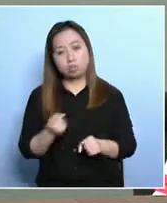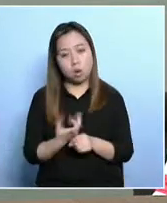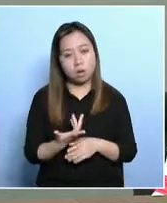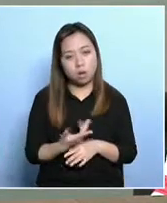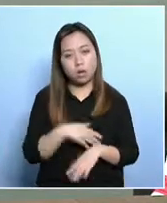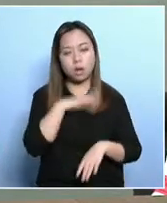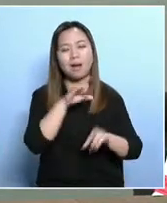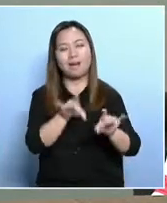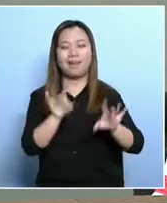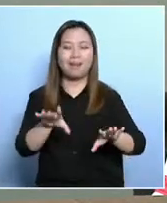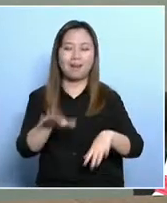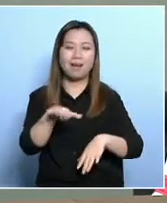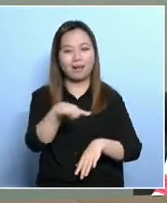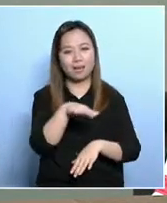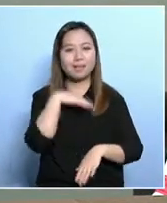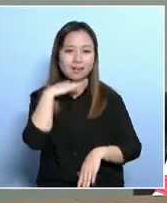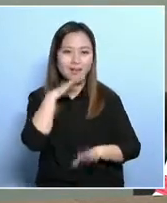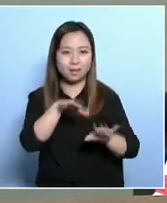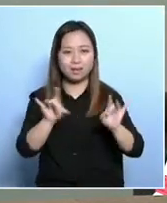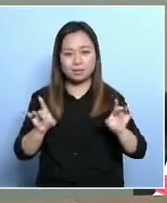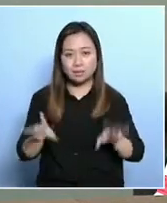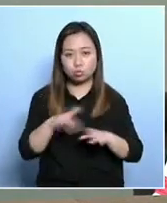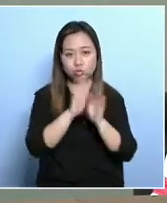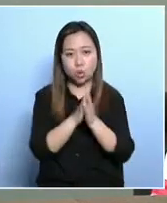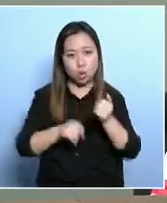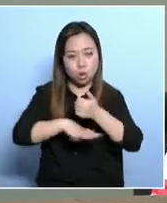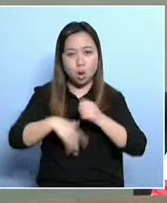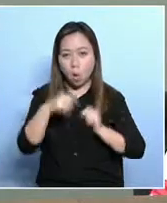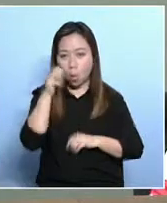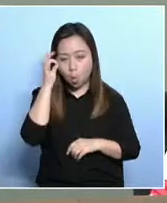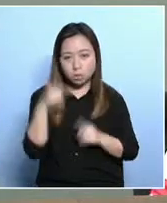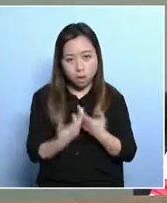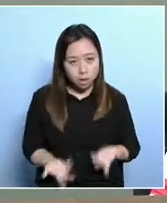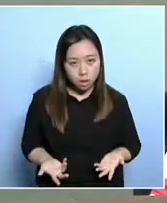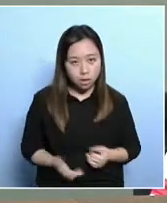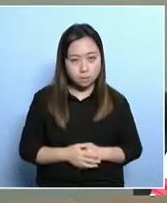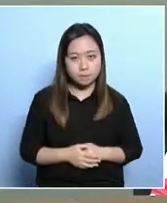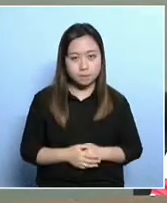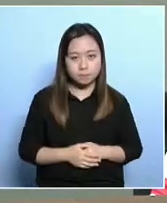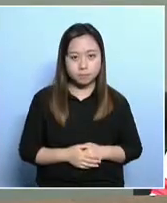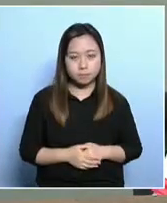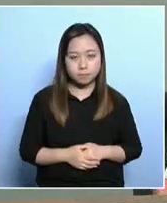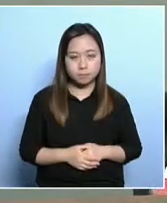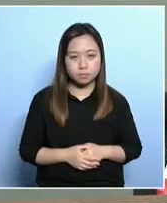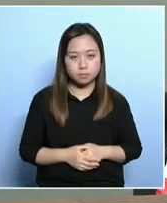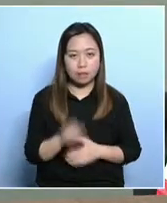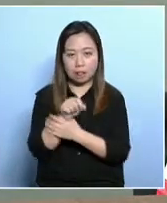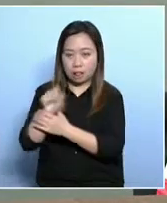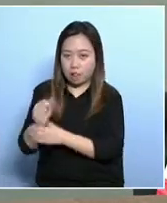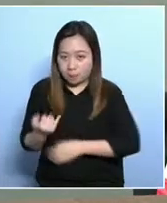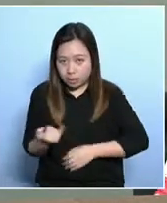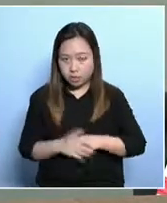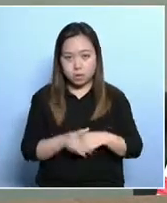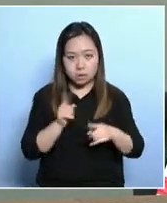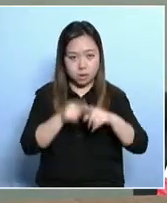in fact, they are just trying to shirk